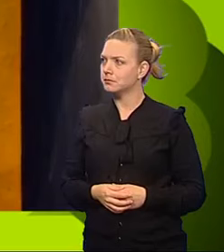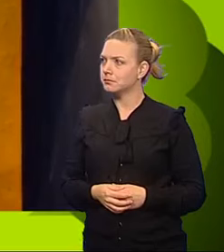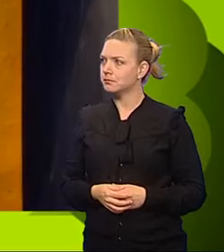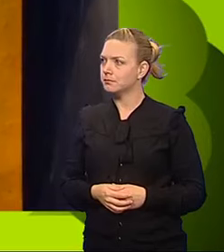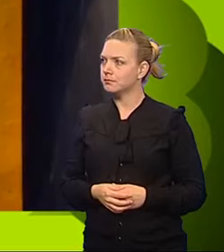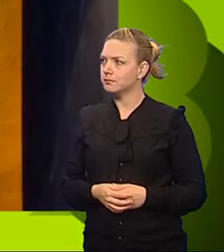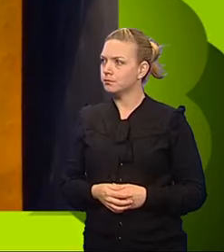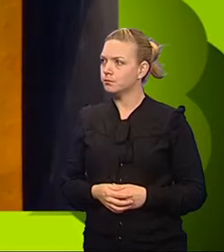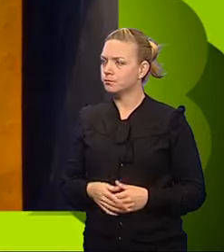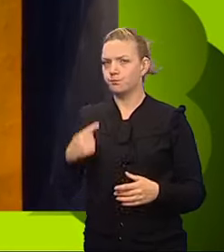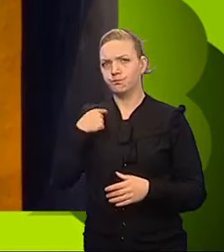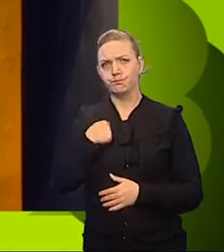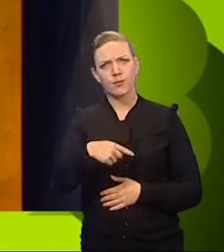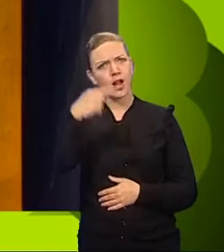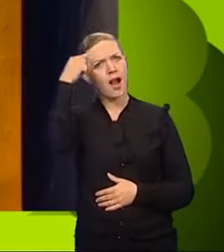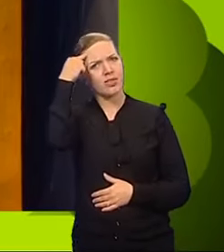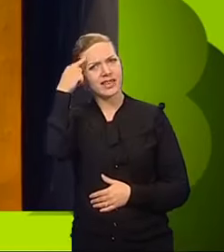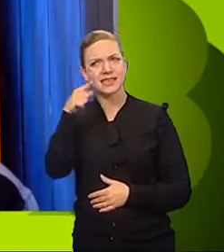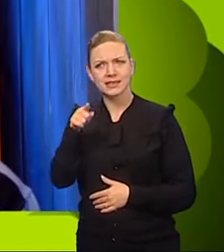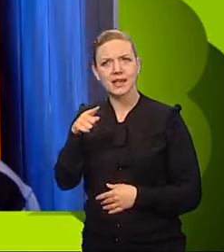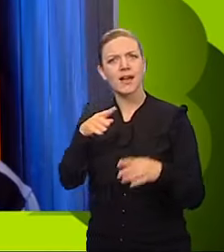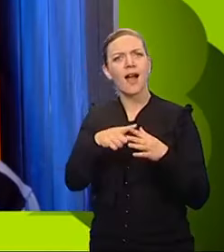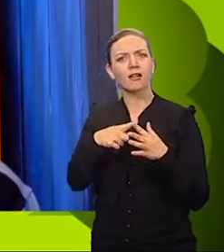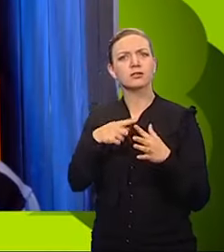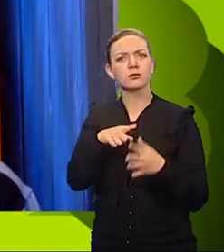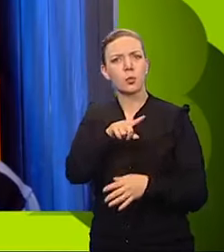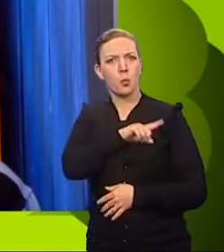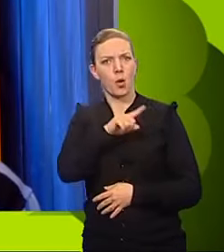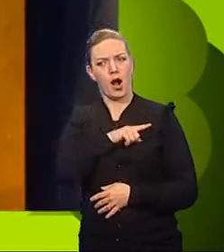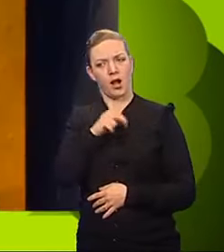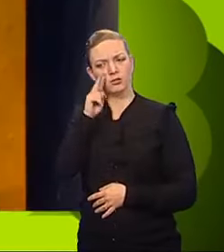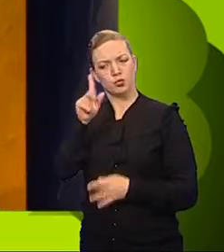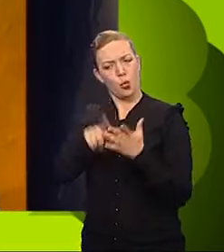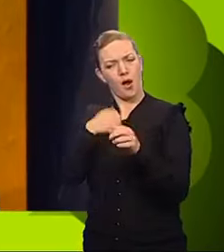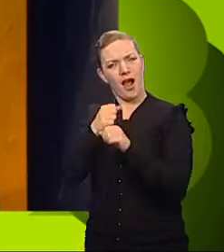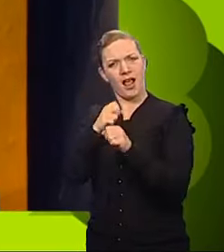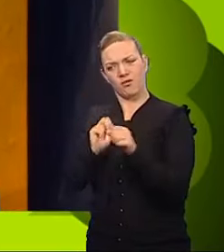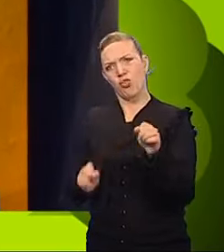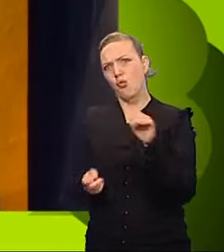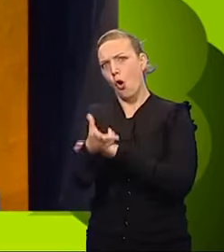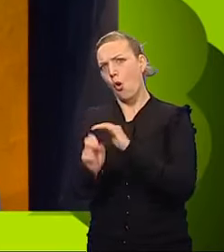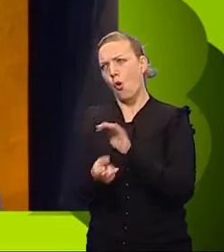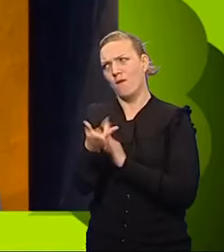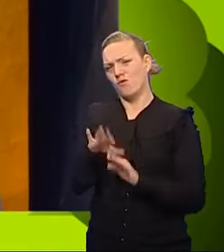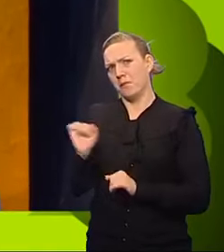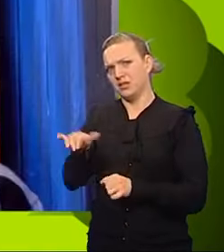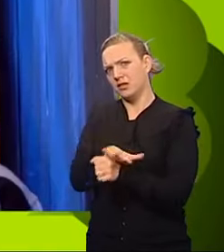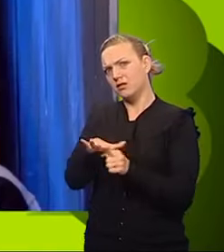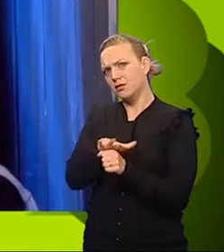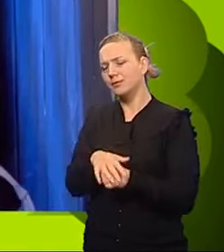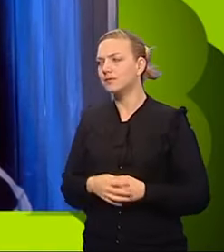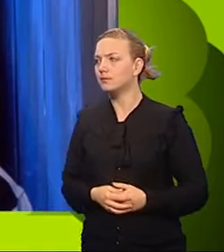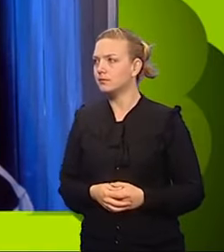I think the saboteur was Elliot because I saw some eggs coming out of his direction. Elliot.